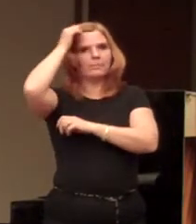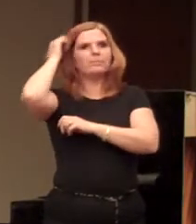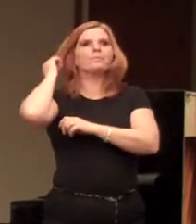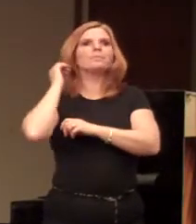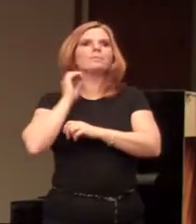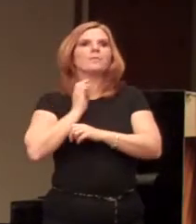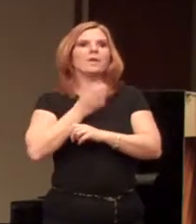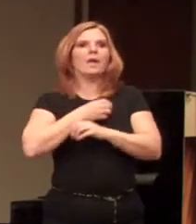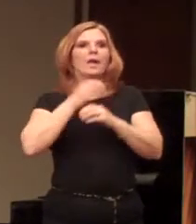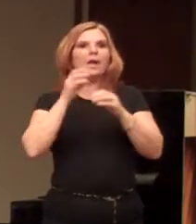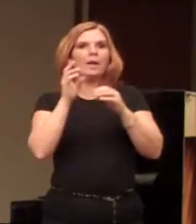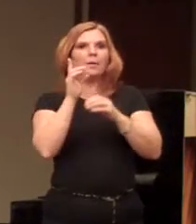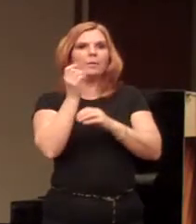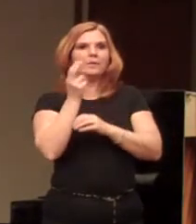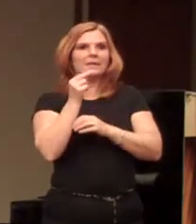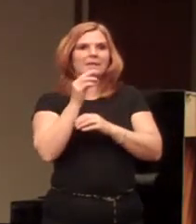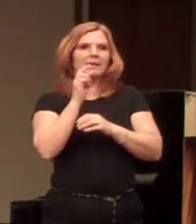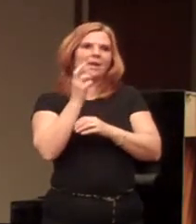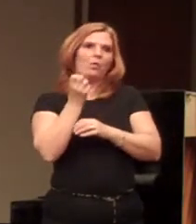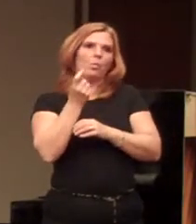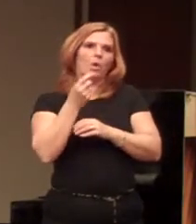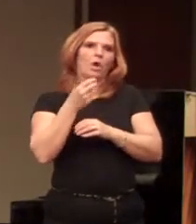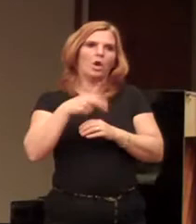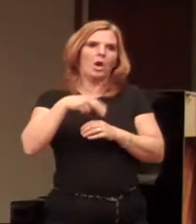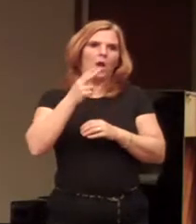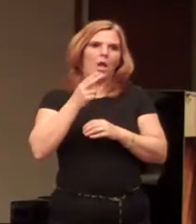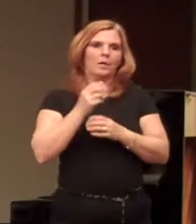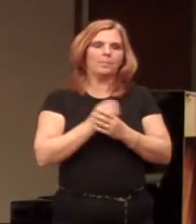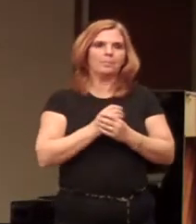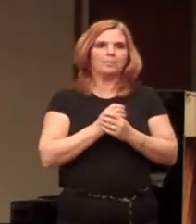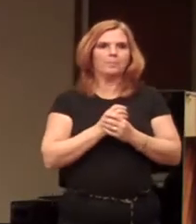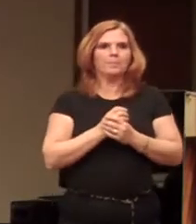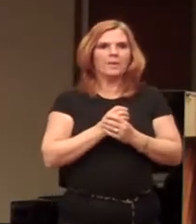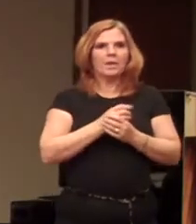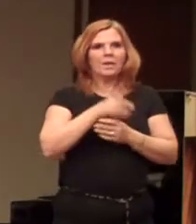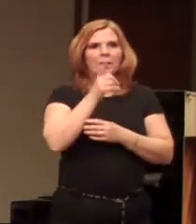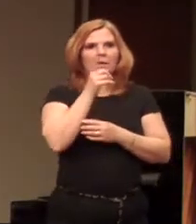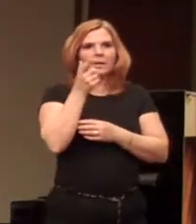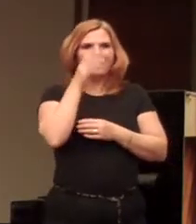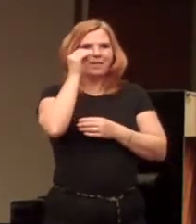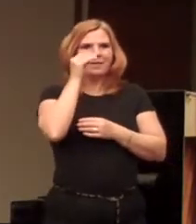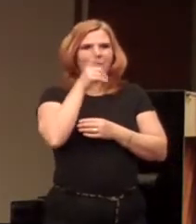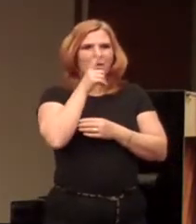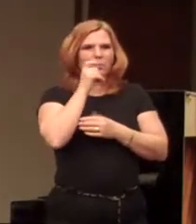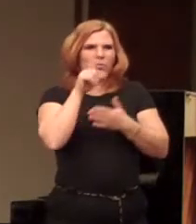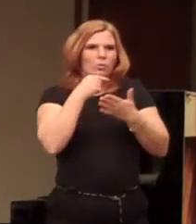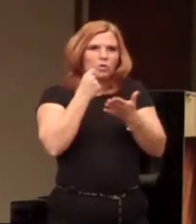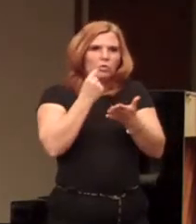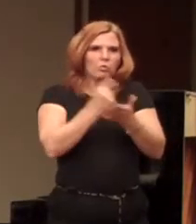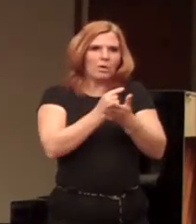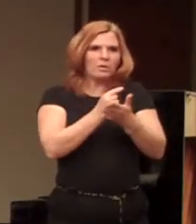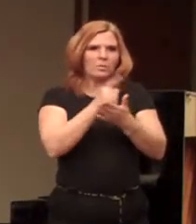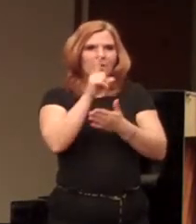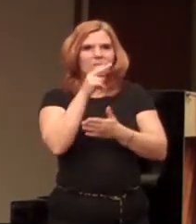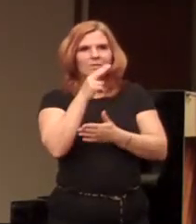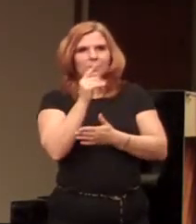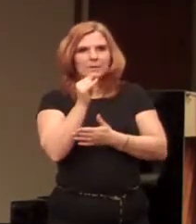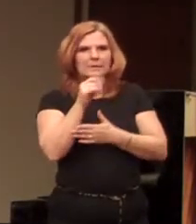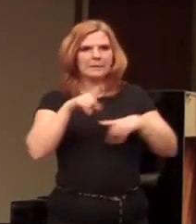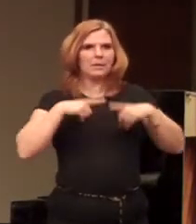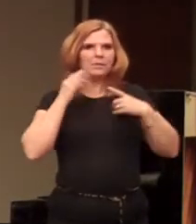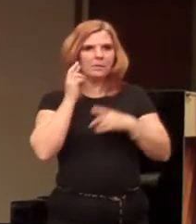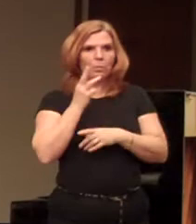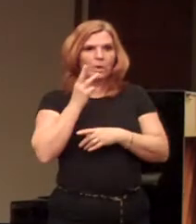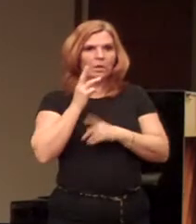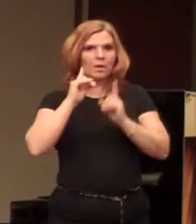Our dean of students at Weir High, a by the name of Carl Hamill, who I think was graduated from Linsley, lived in Wheeling.